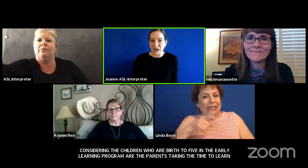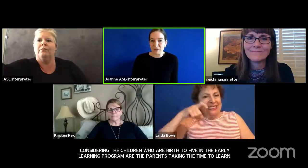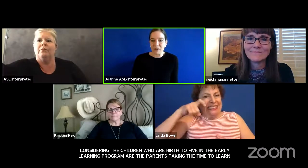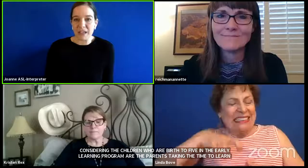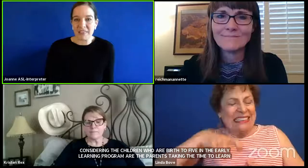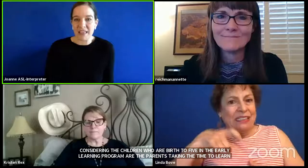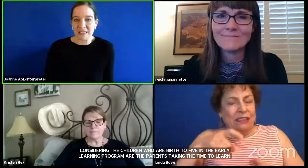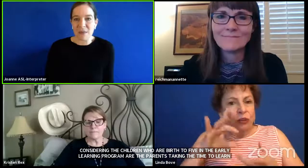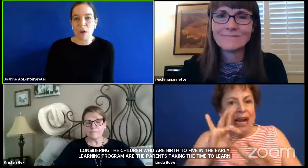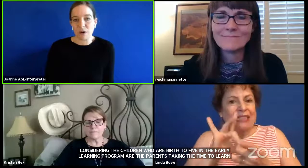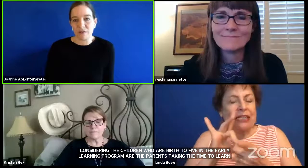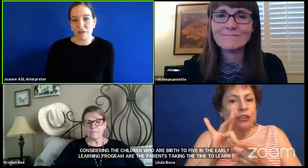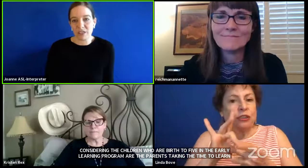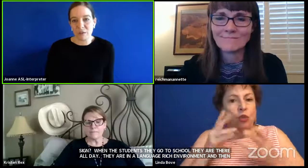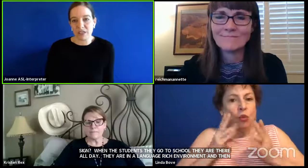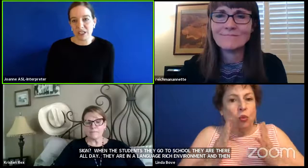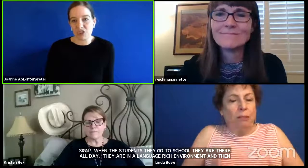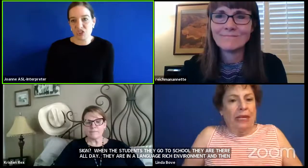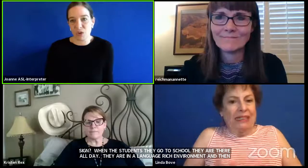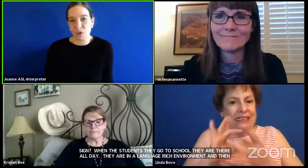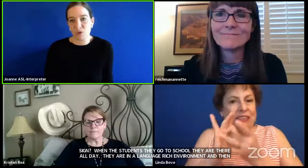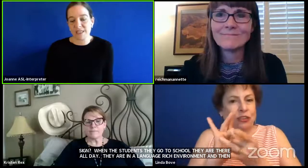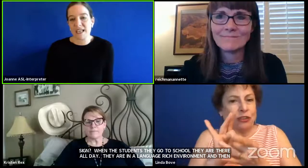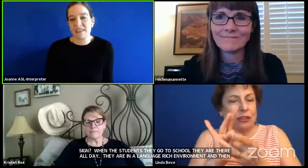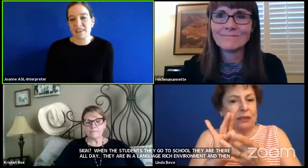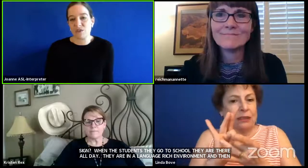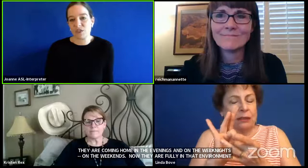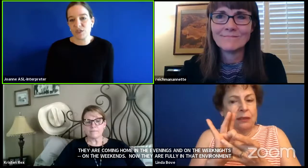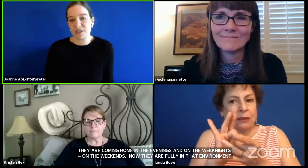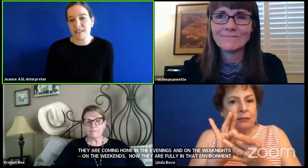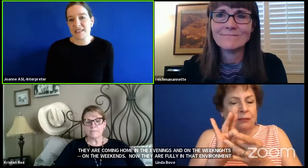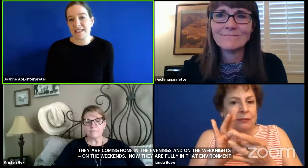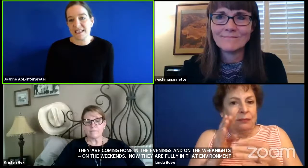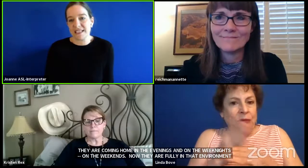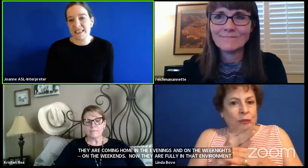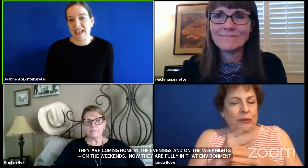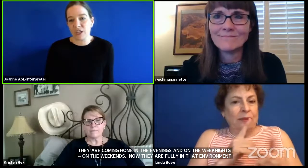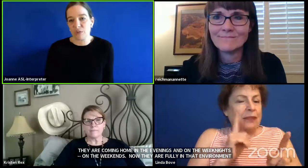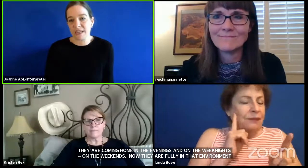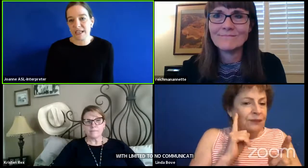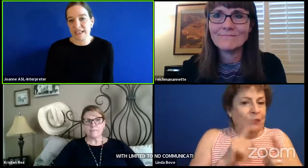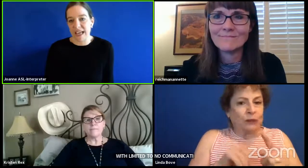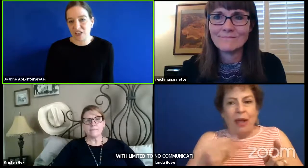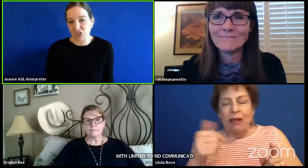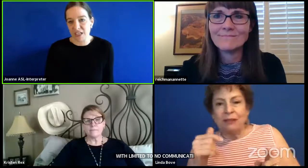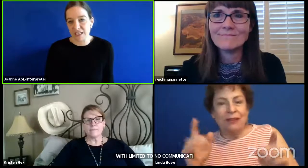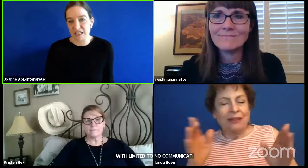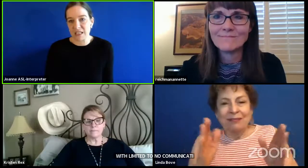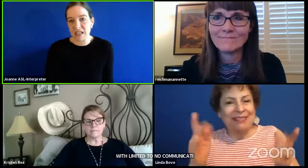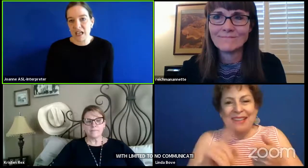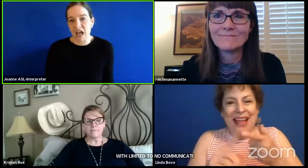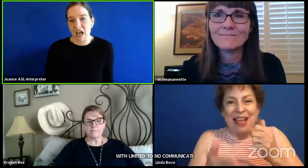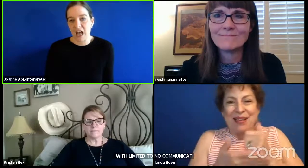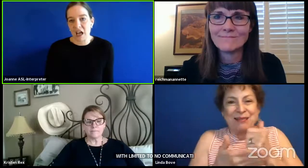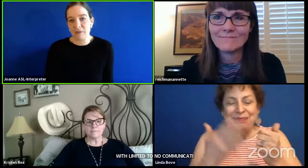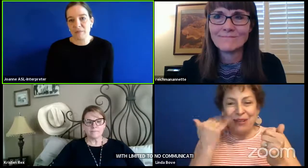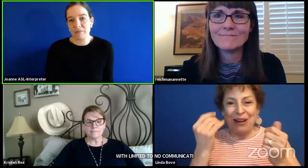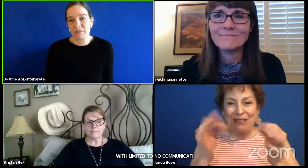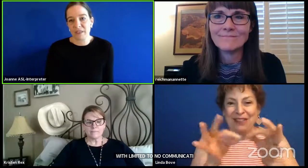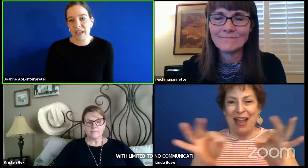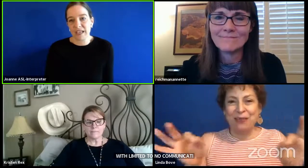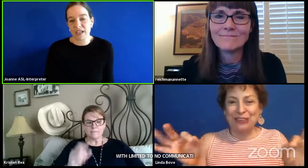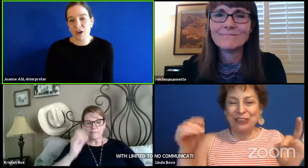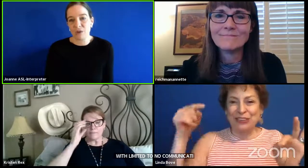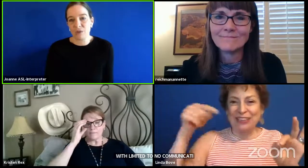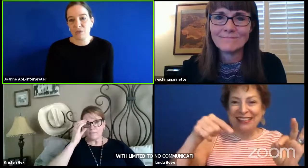Um, and that's powerful. That really shows that those students need that human connection. Um,